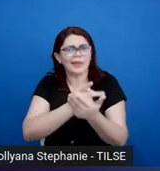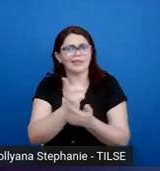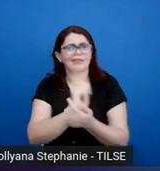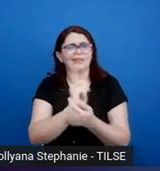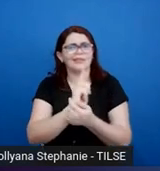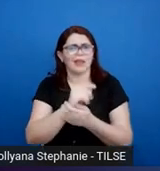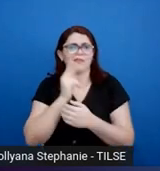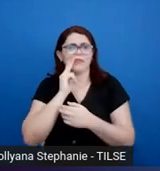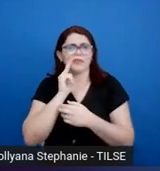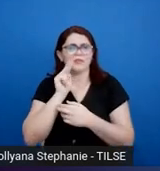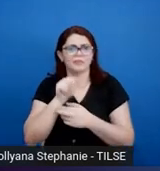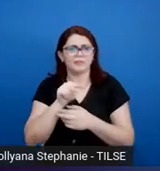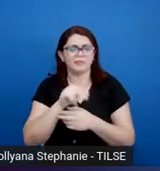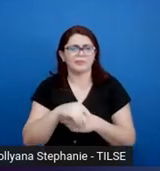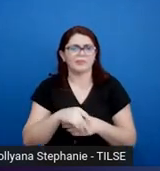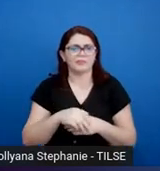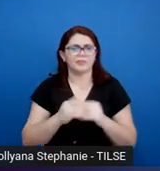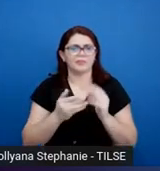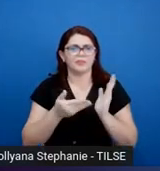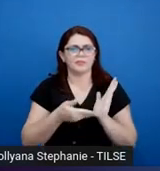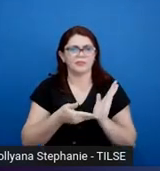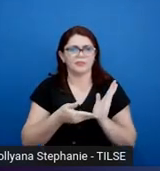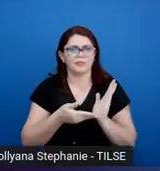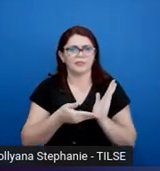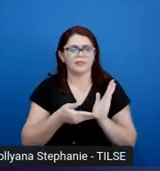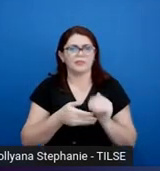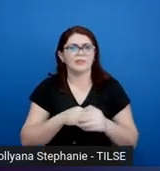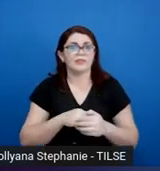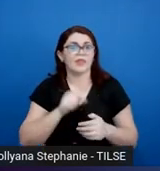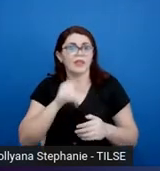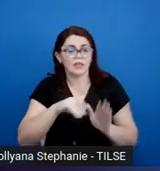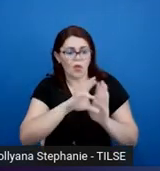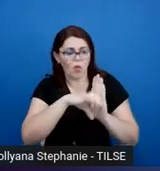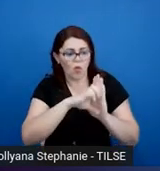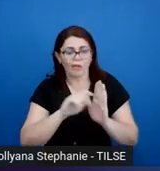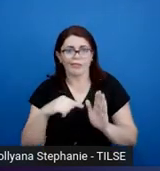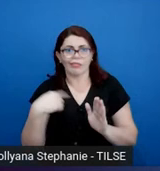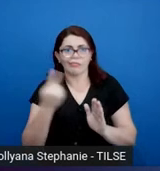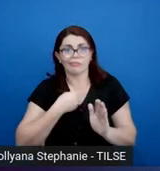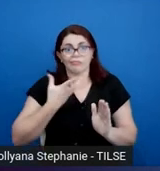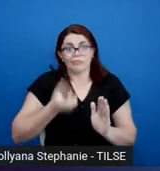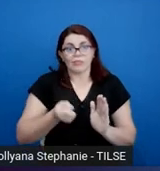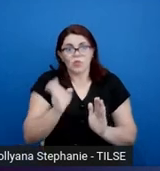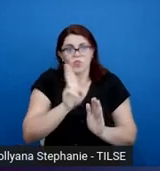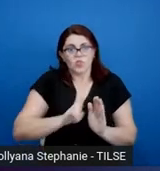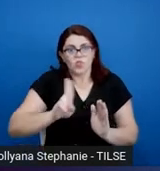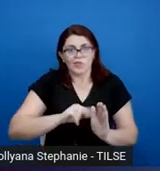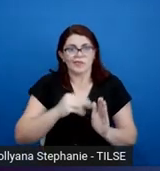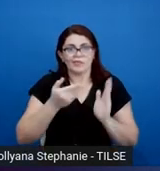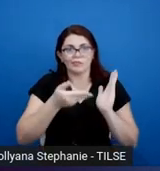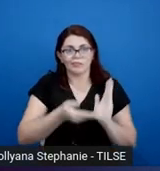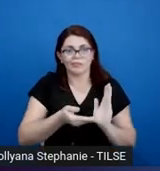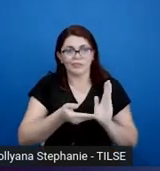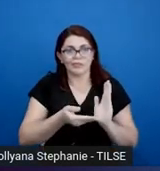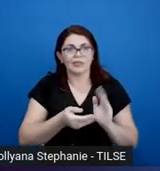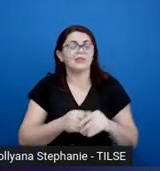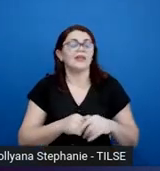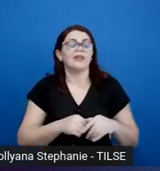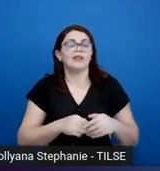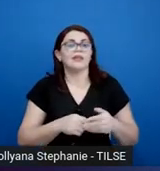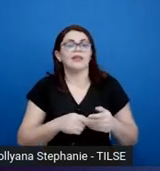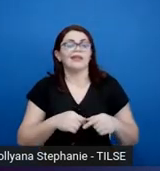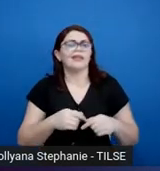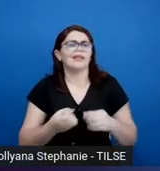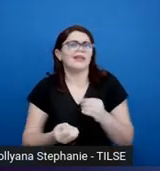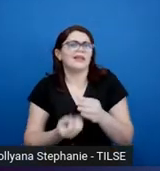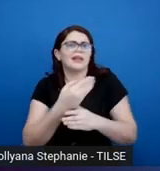And if this were to be the definition that we used, if we're creating an English medium program at our university